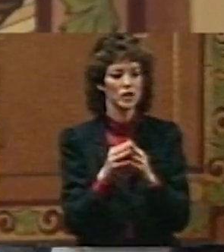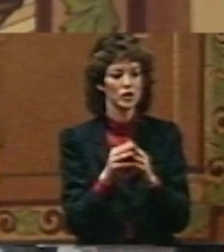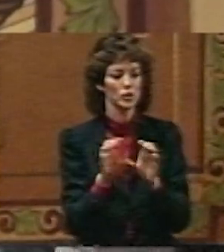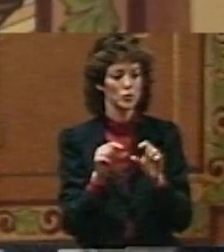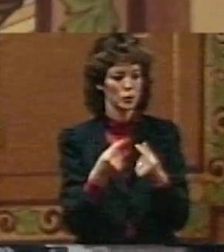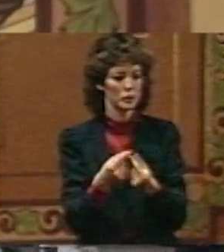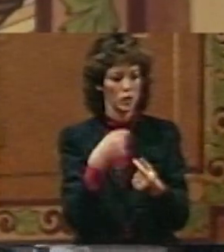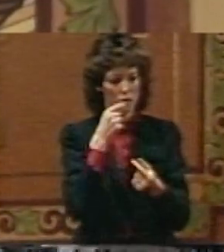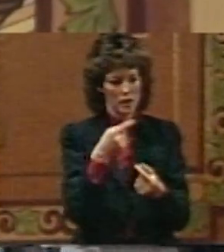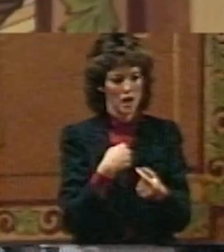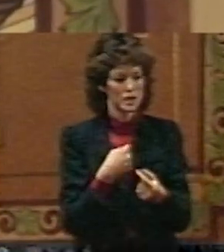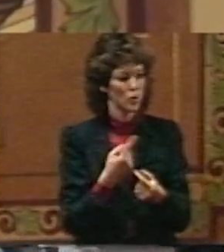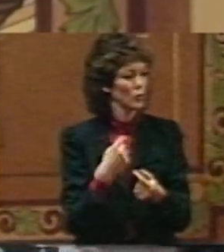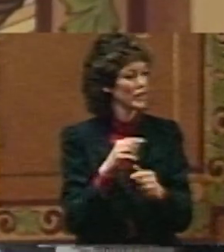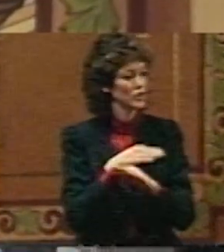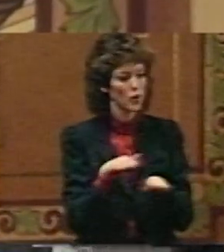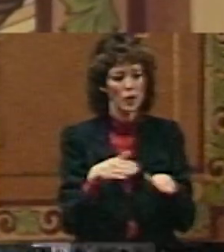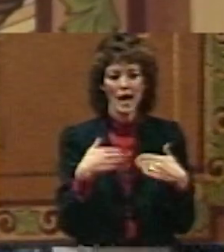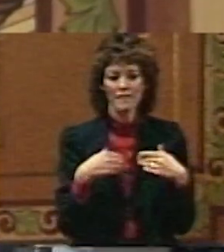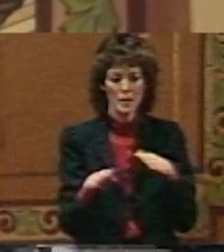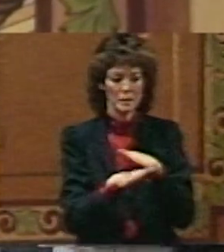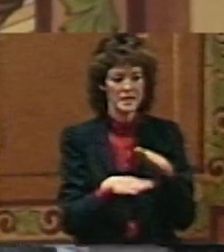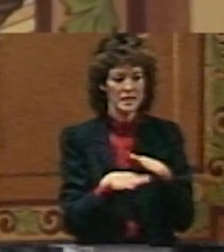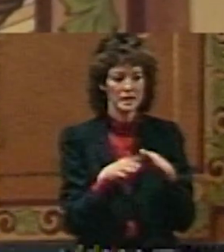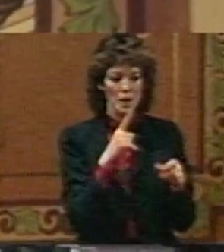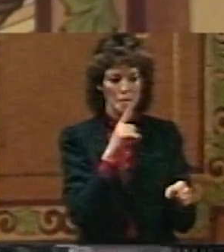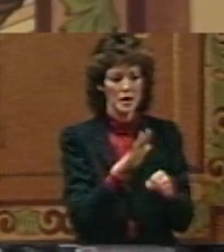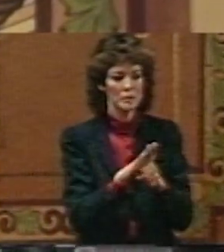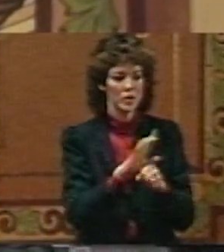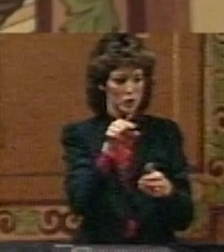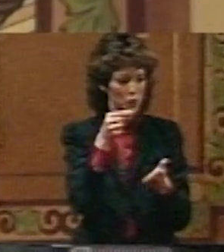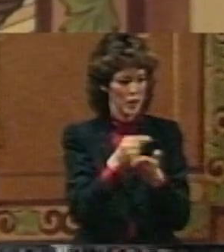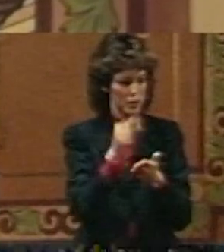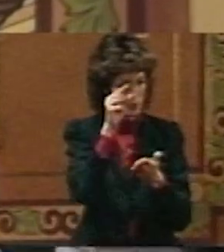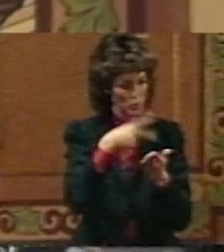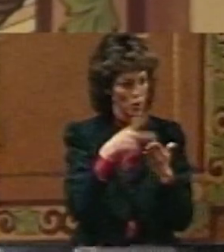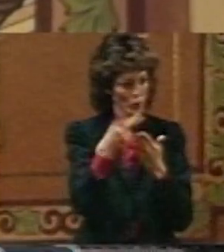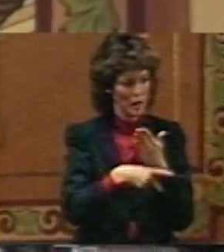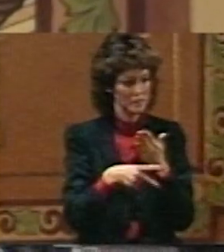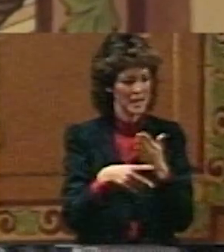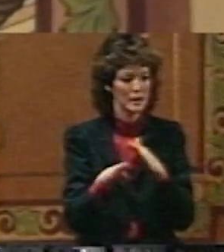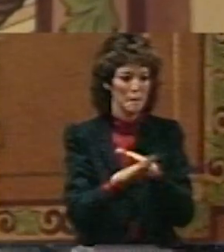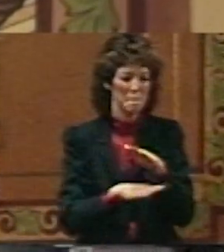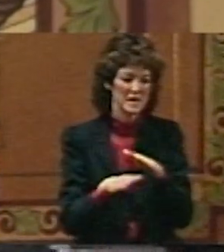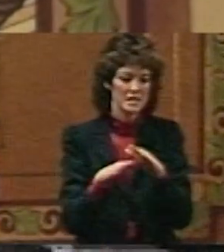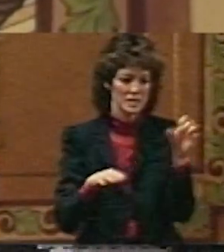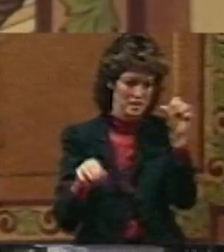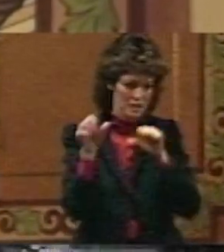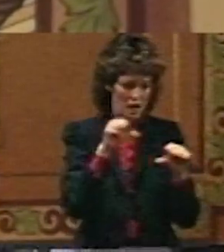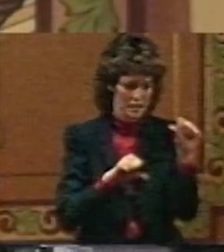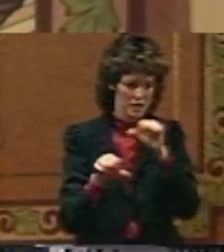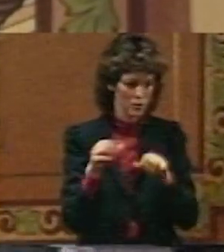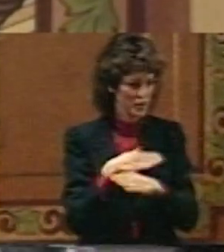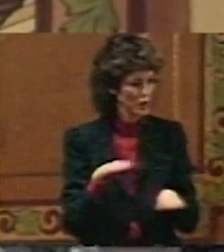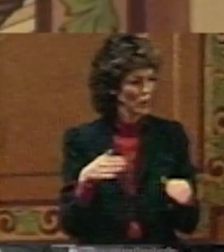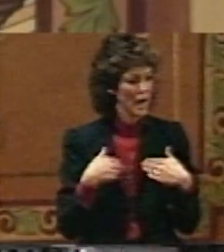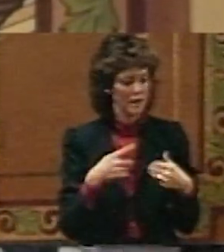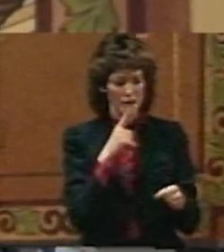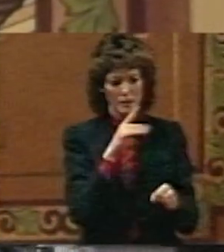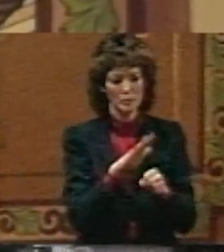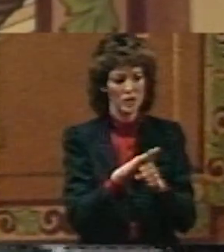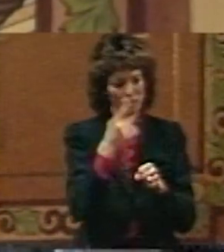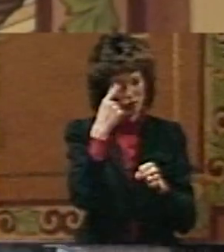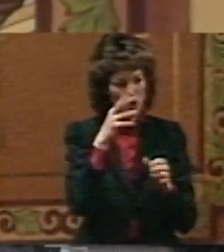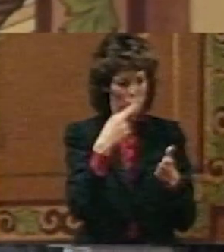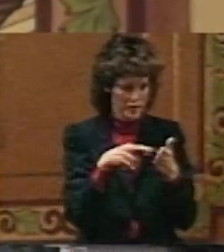that we do not have a basic commitment to graduate programs in the basic sciences, and we don't have a commitment to research